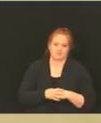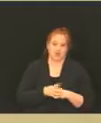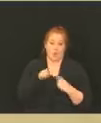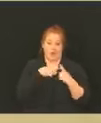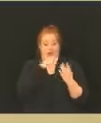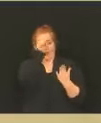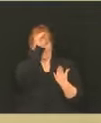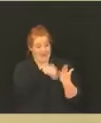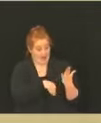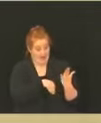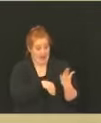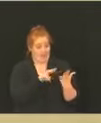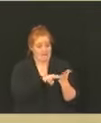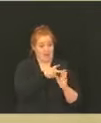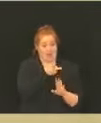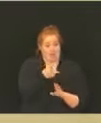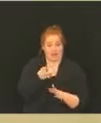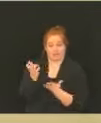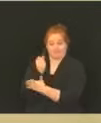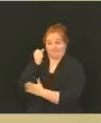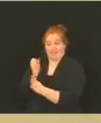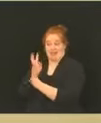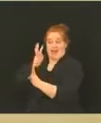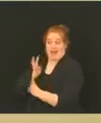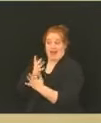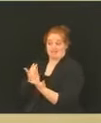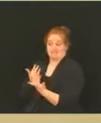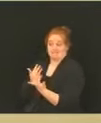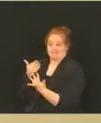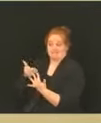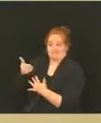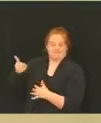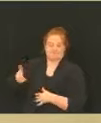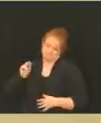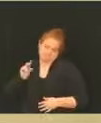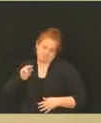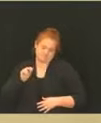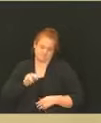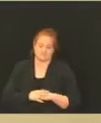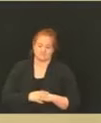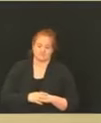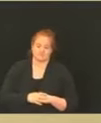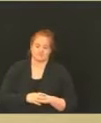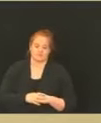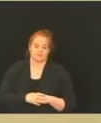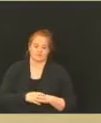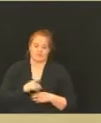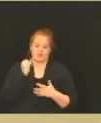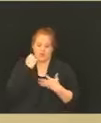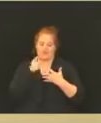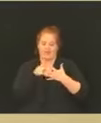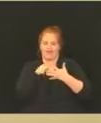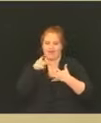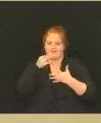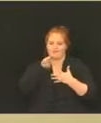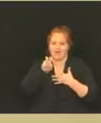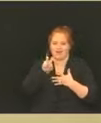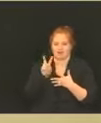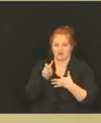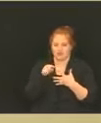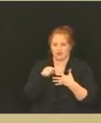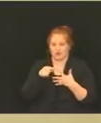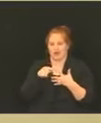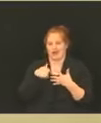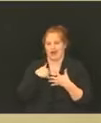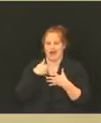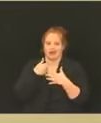signing up to be vaccinated. If I'm in a phase two group, like a teacher or a grocery store worker, and I live in